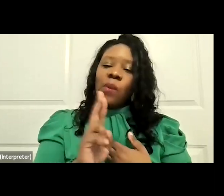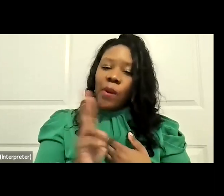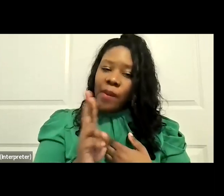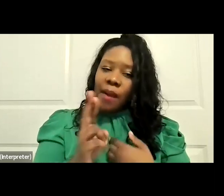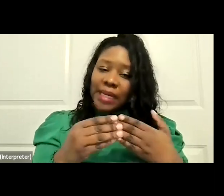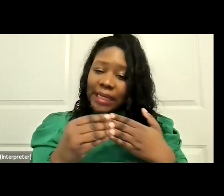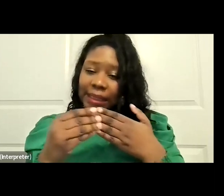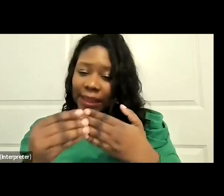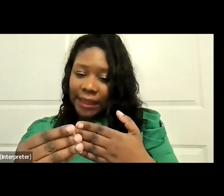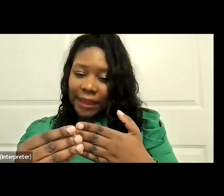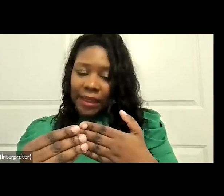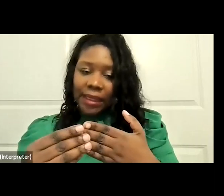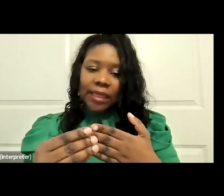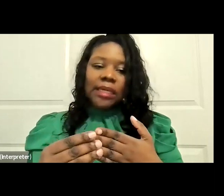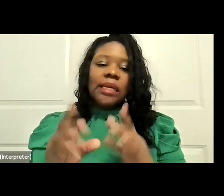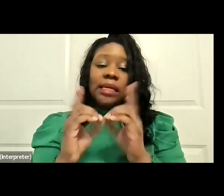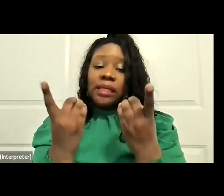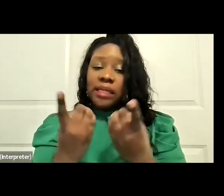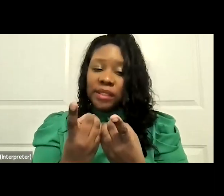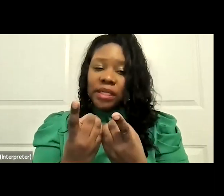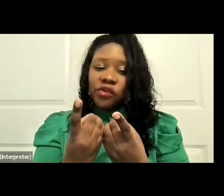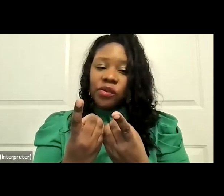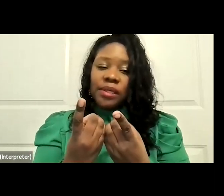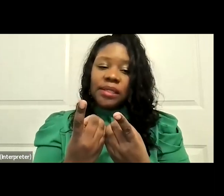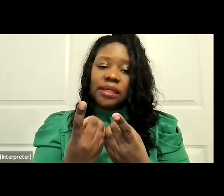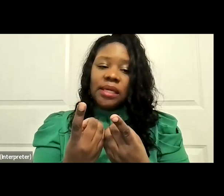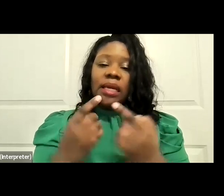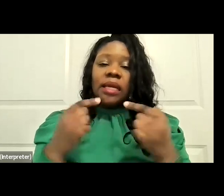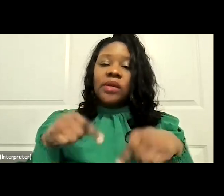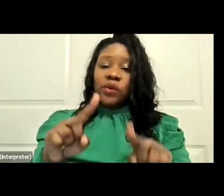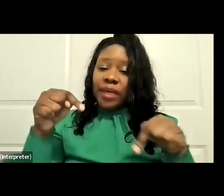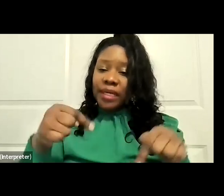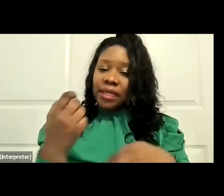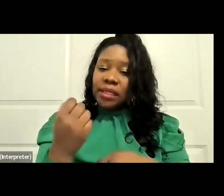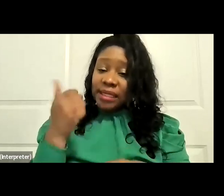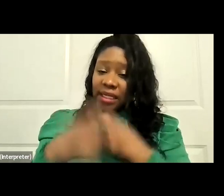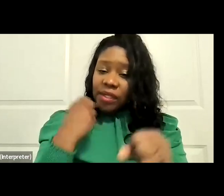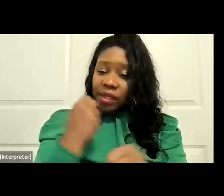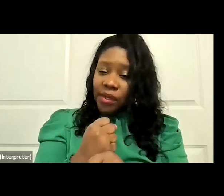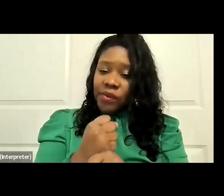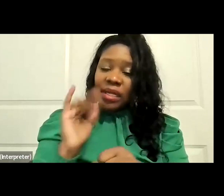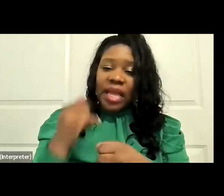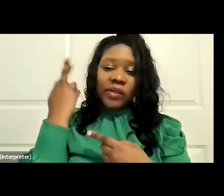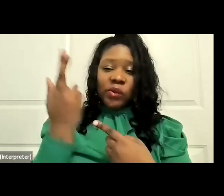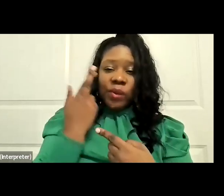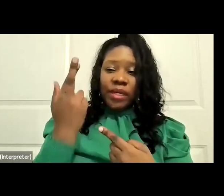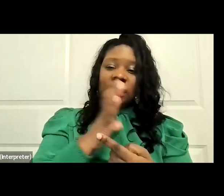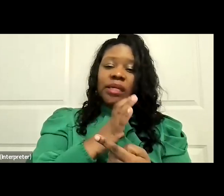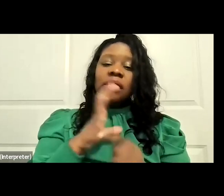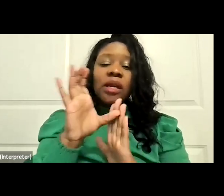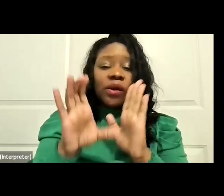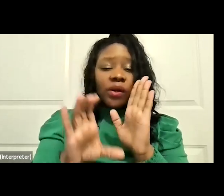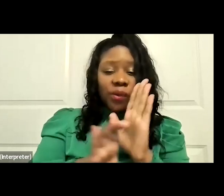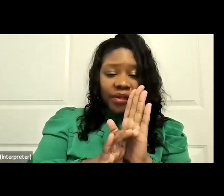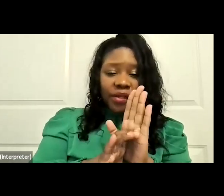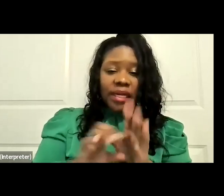in the way the districts were redrawn this decade. And so that's why our congressional delegation, which was five Democrats